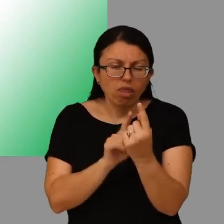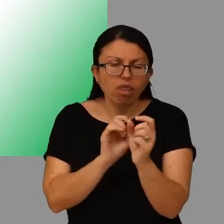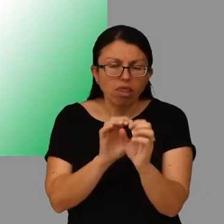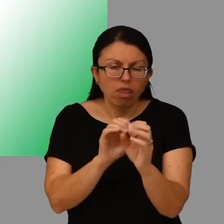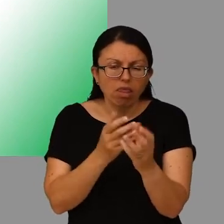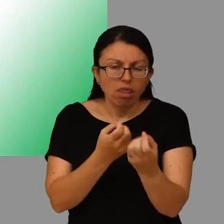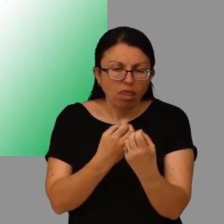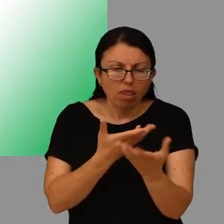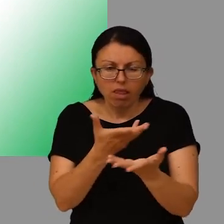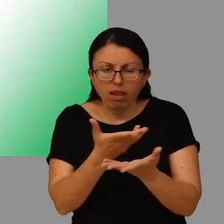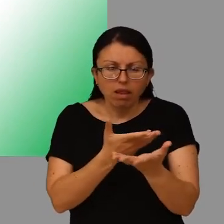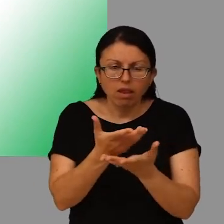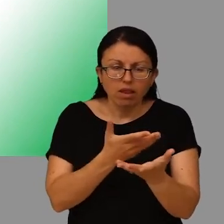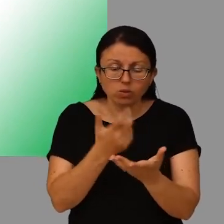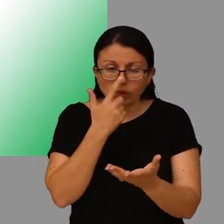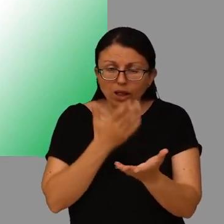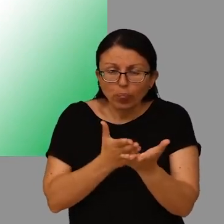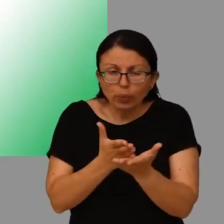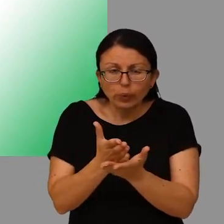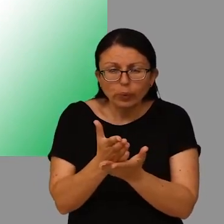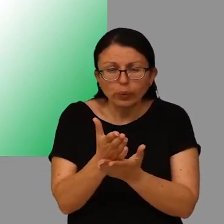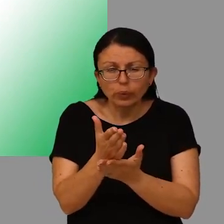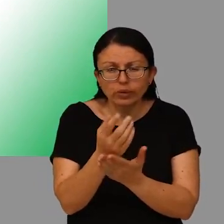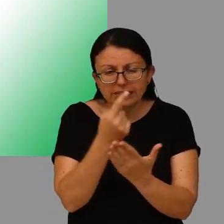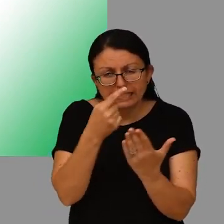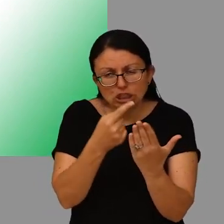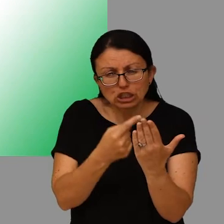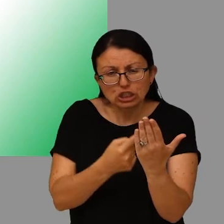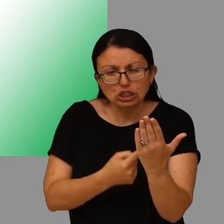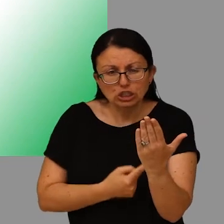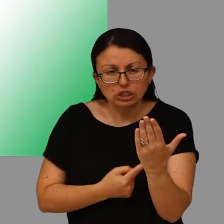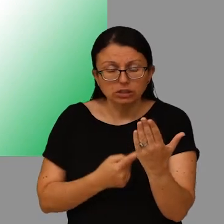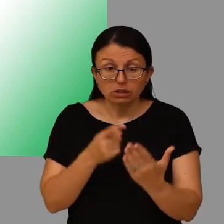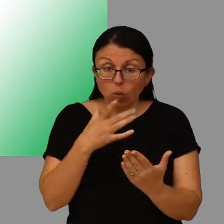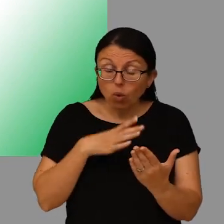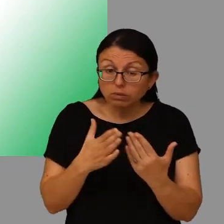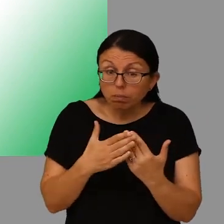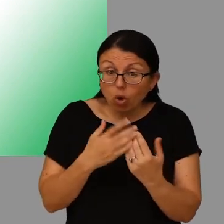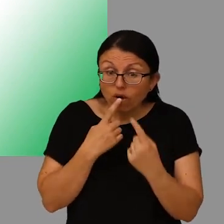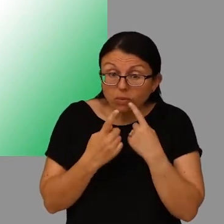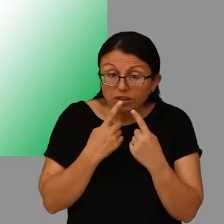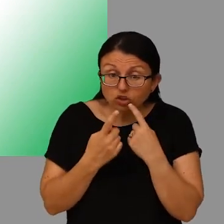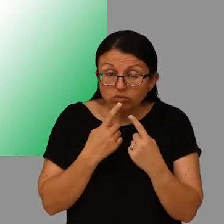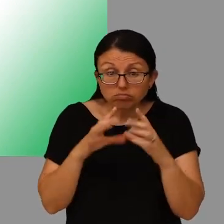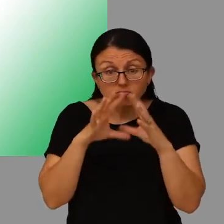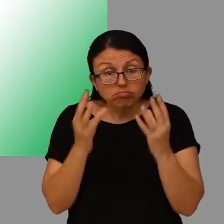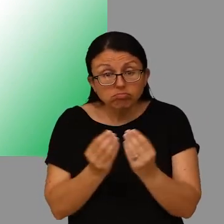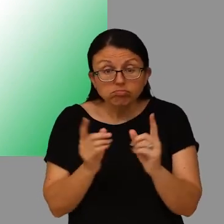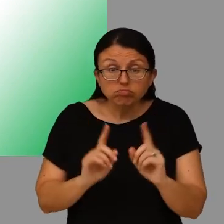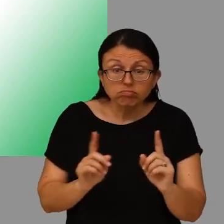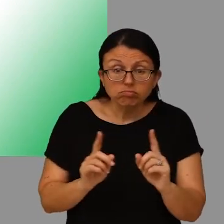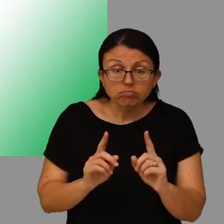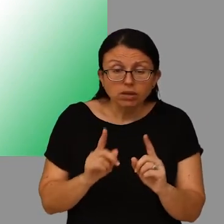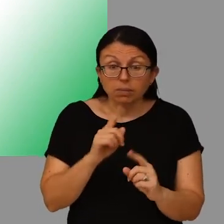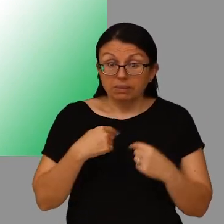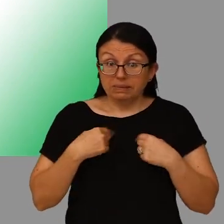on a one-to-one basis so we can talk you through those individually if you do want more details. Overall though we'd say the